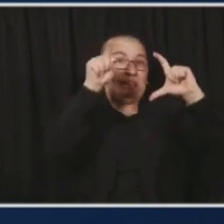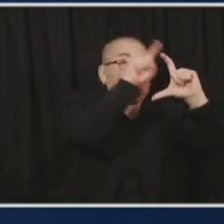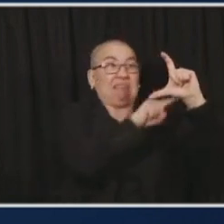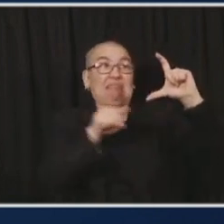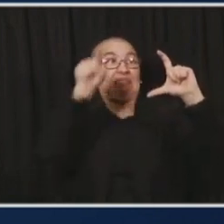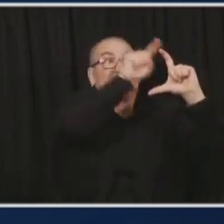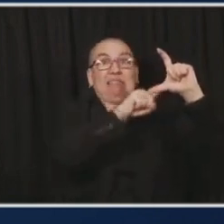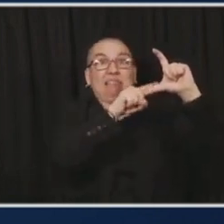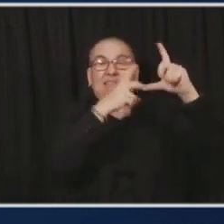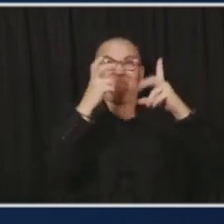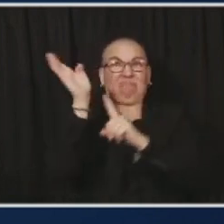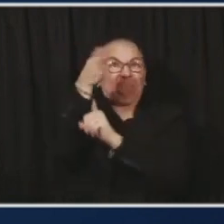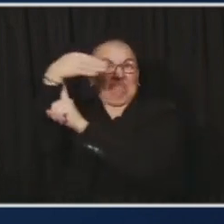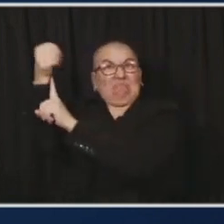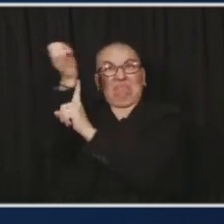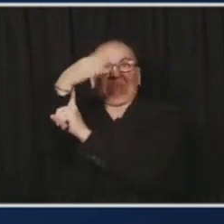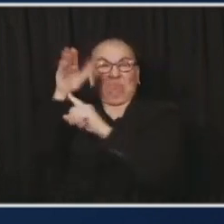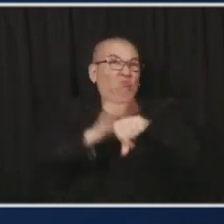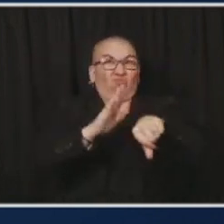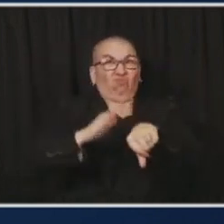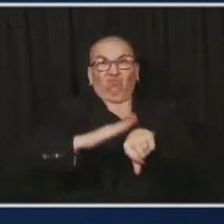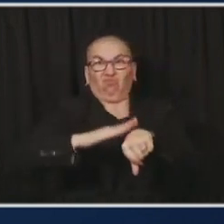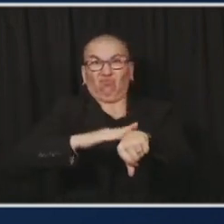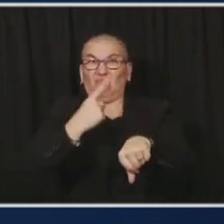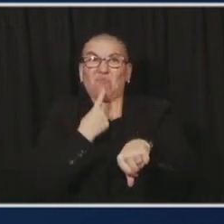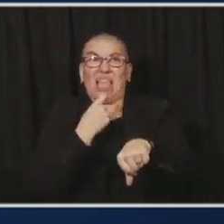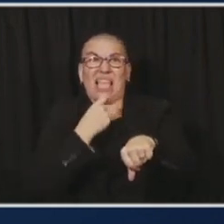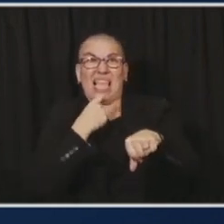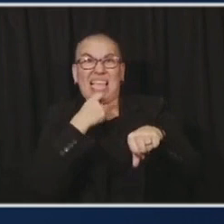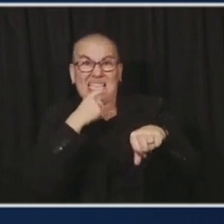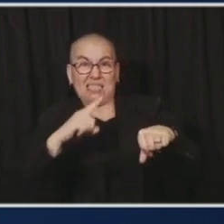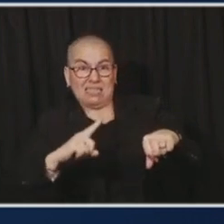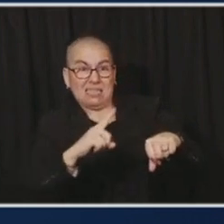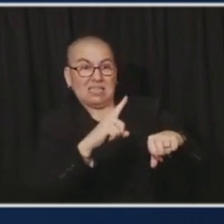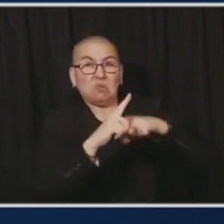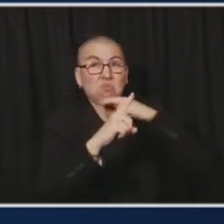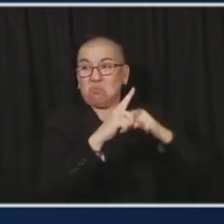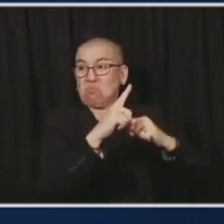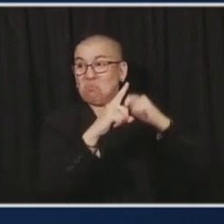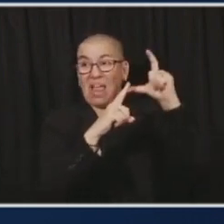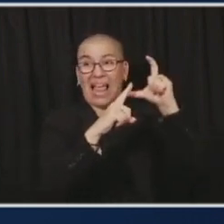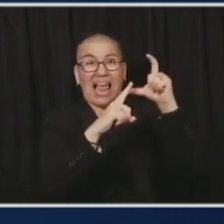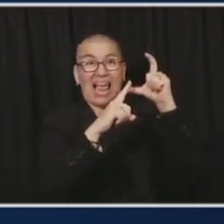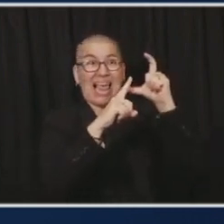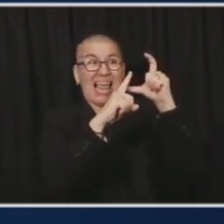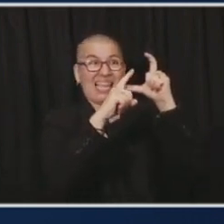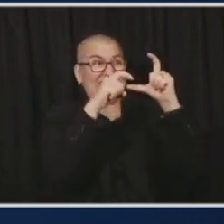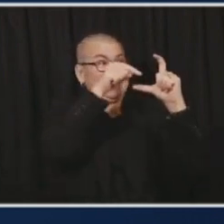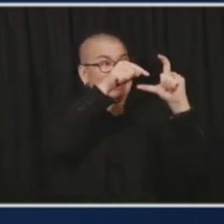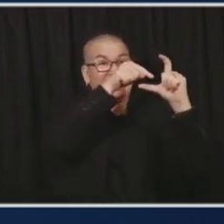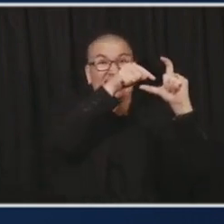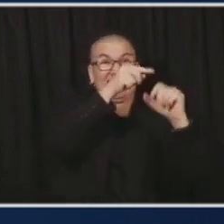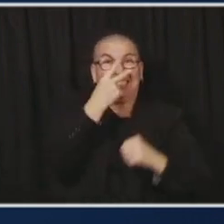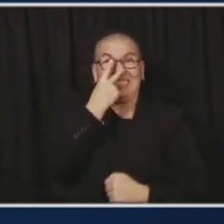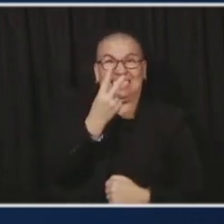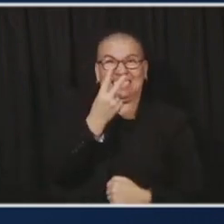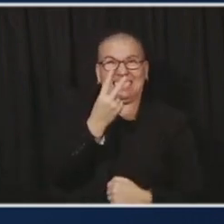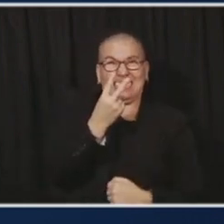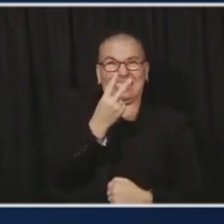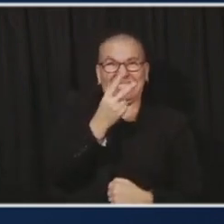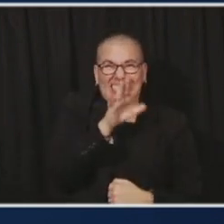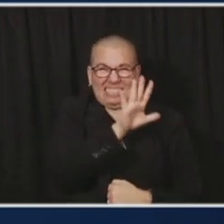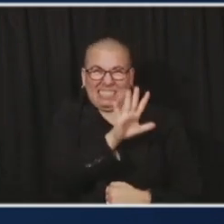up, we have to be at least there to start taking some of the pressure off. And while it feels,